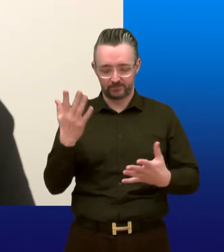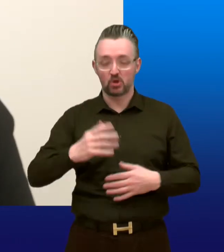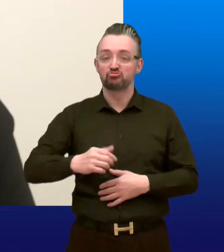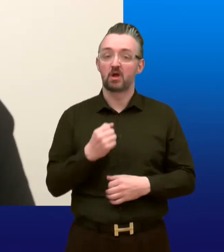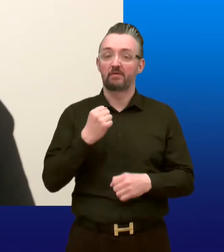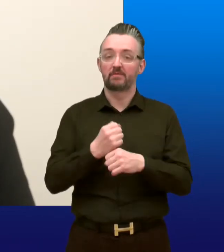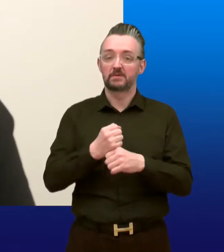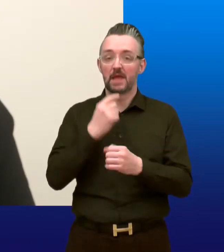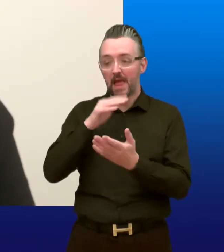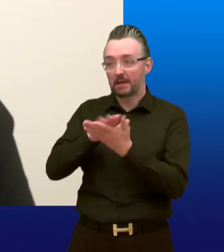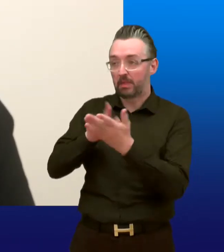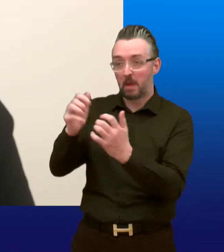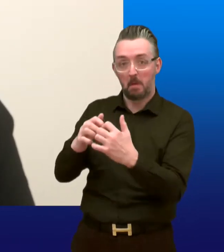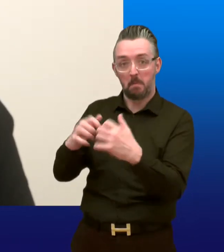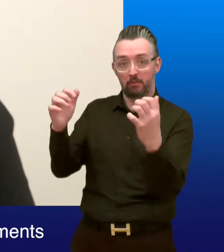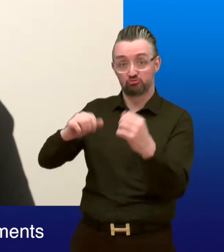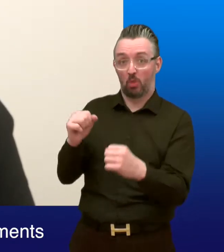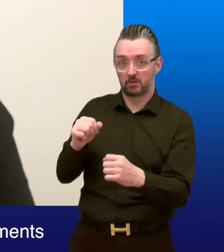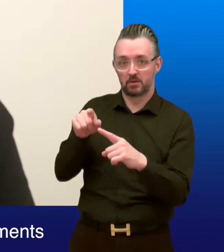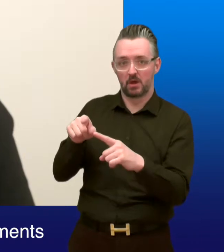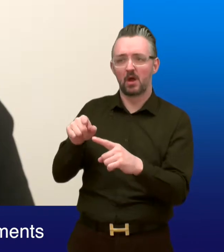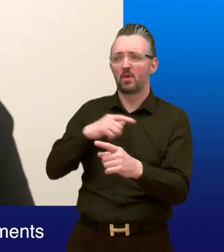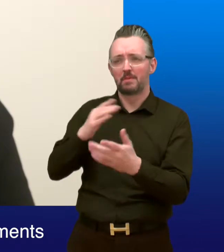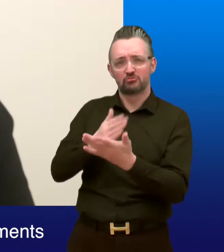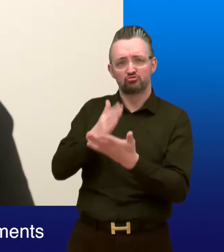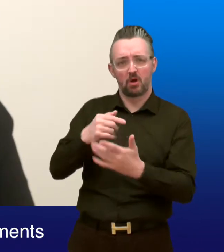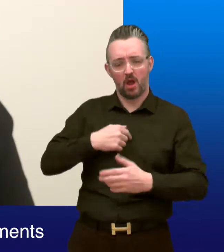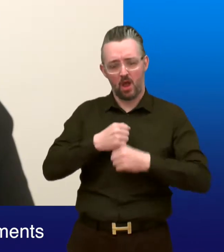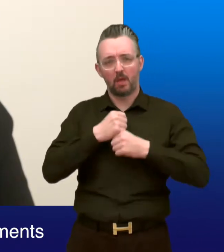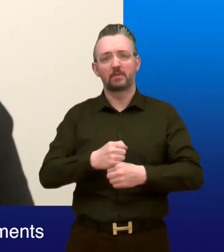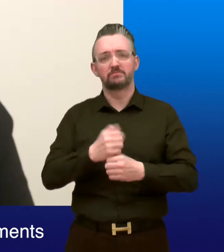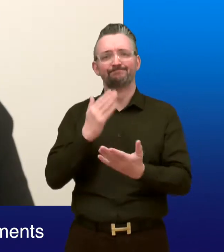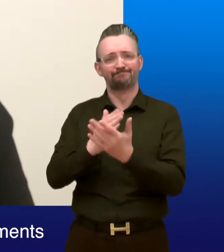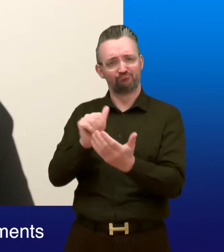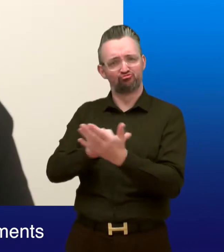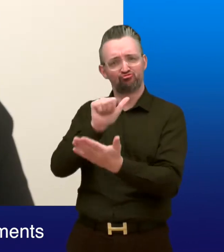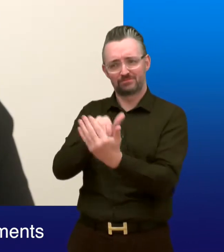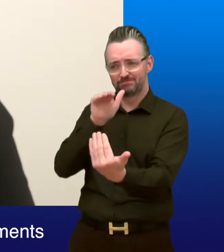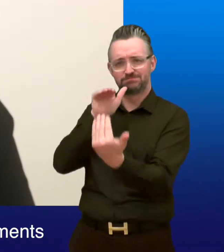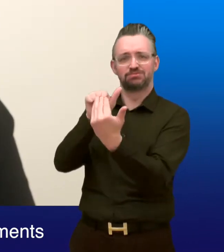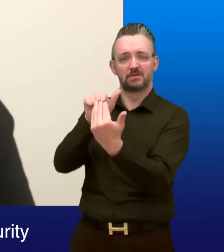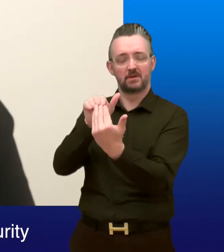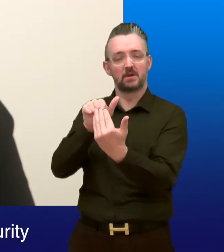The Scottish Government must explain to the Scottish Parliament what it has done to make sure the commitments in our charter are being delivered. The Scottish